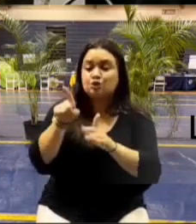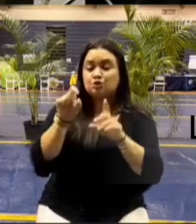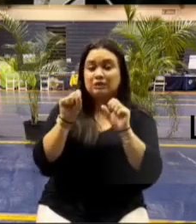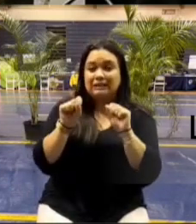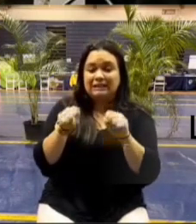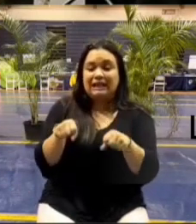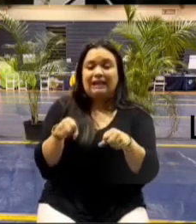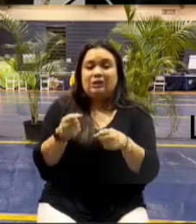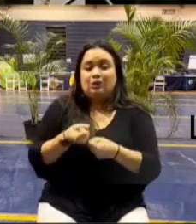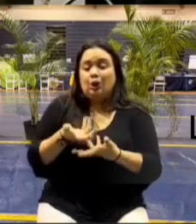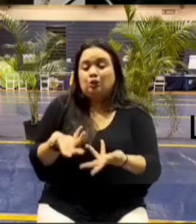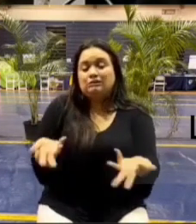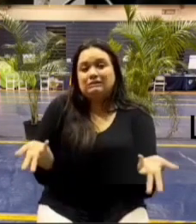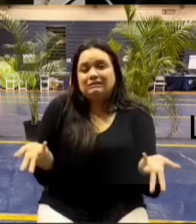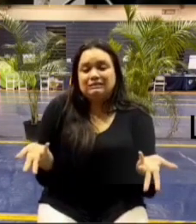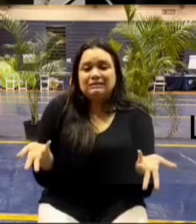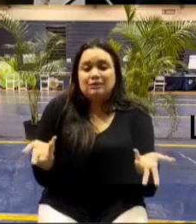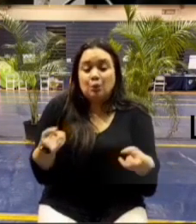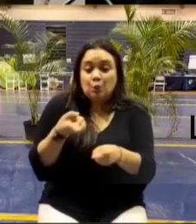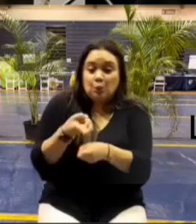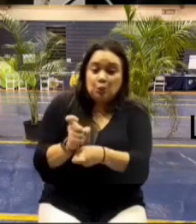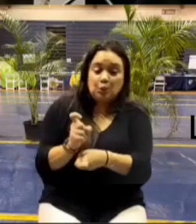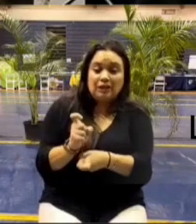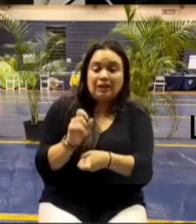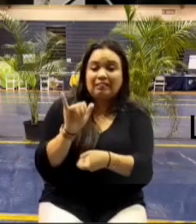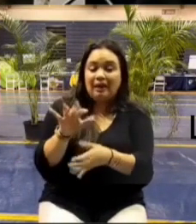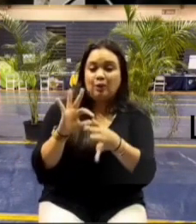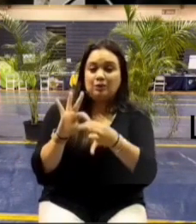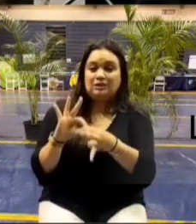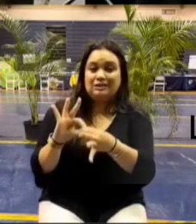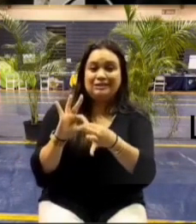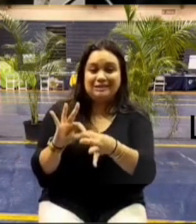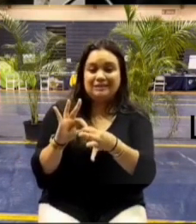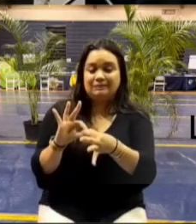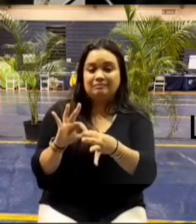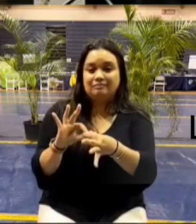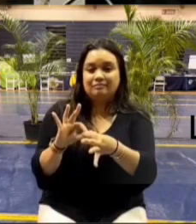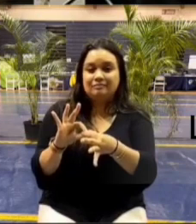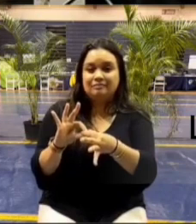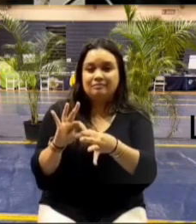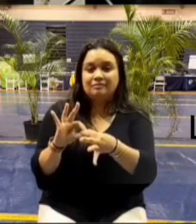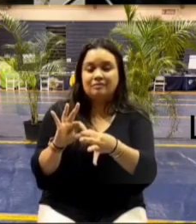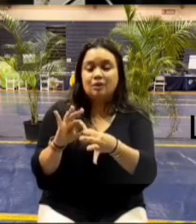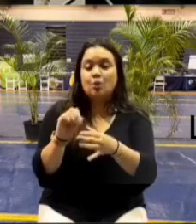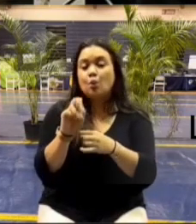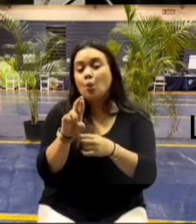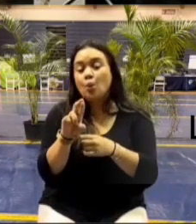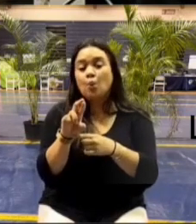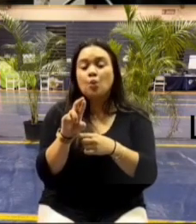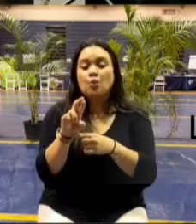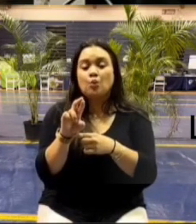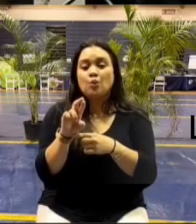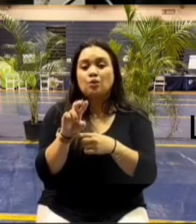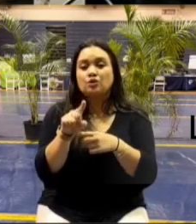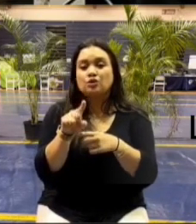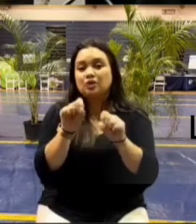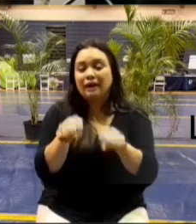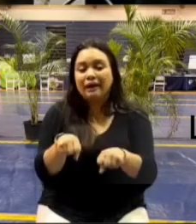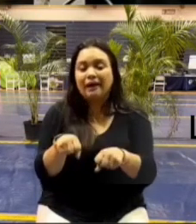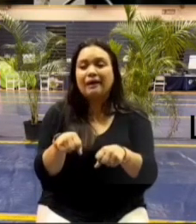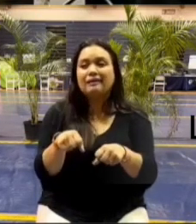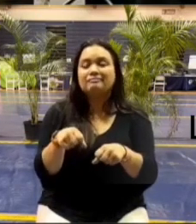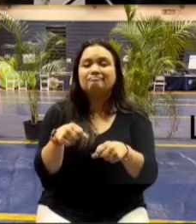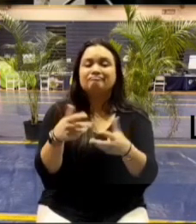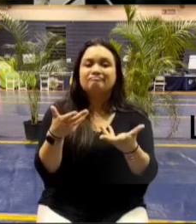i don't know ruining that relationship but you can try to be